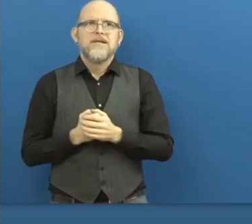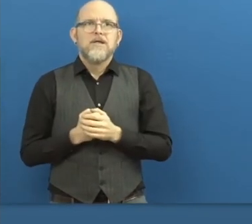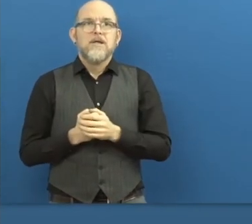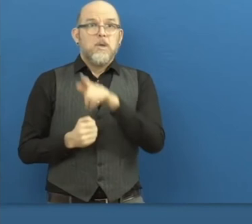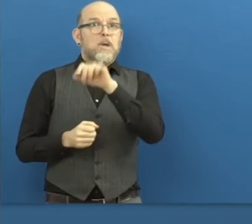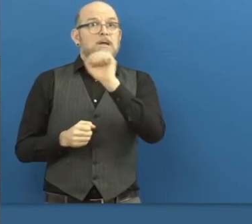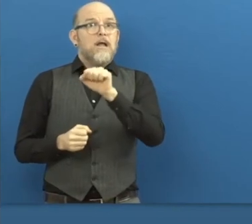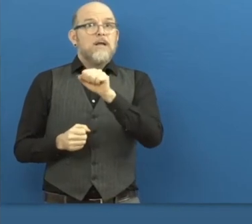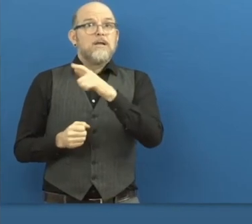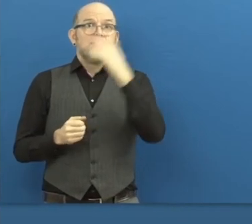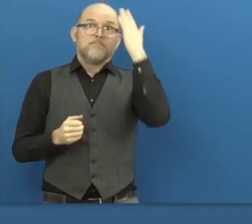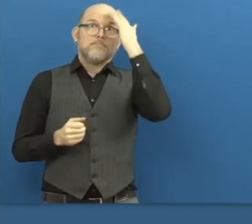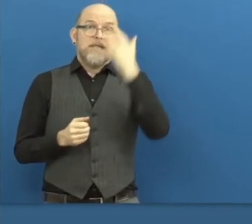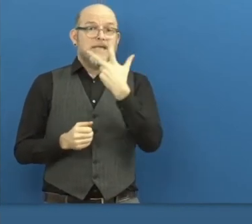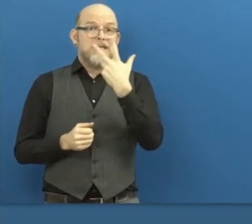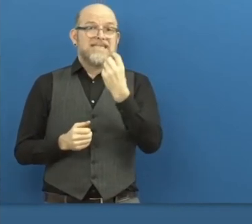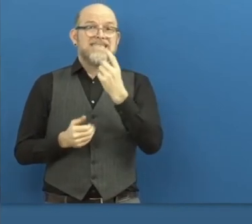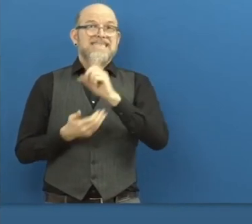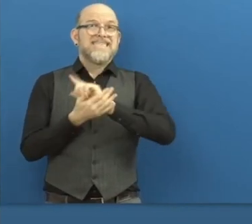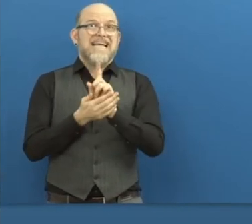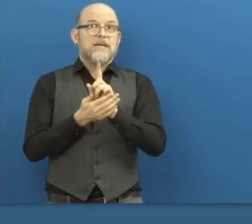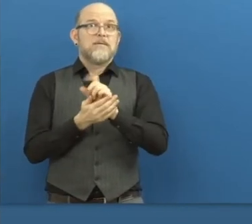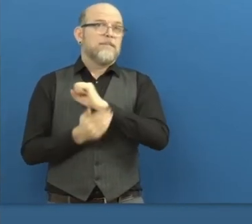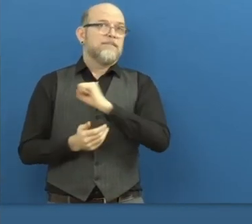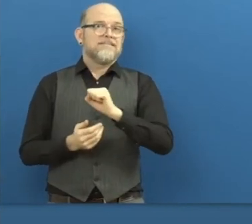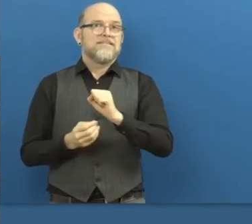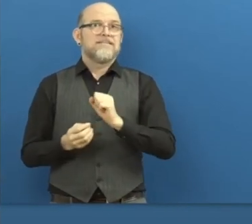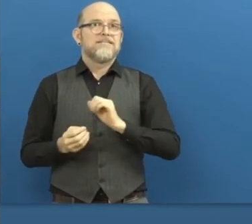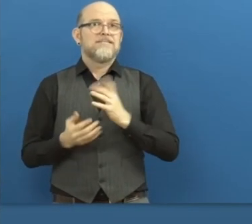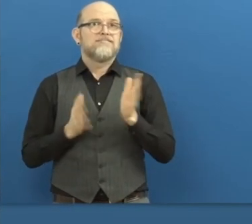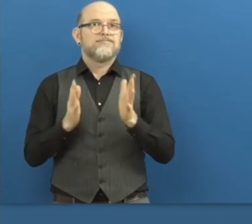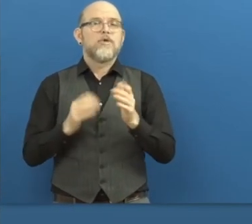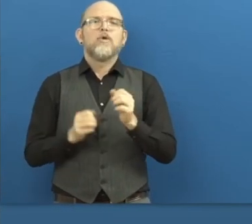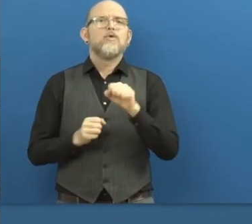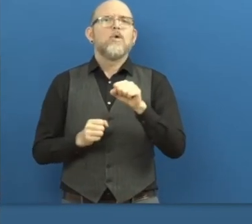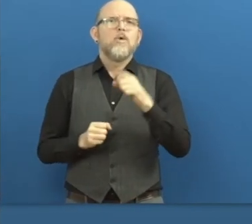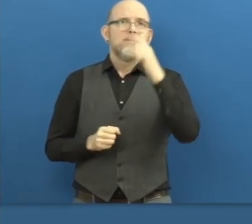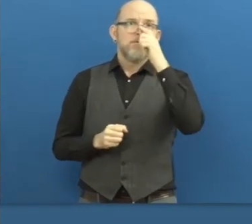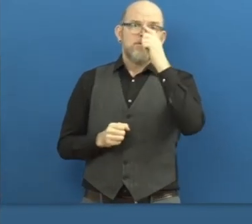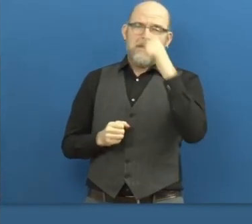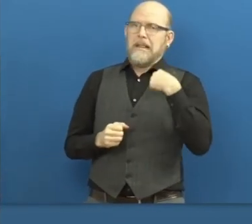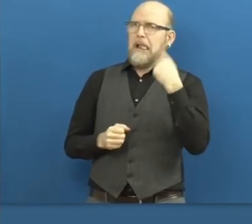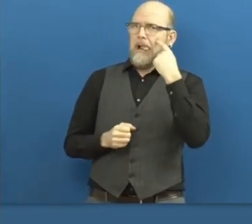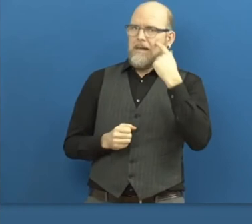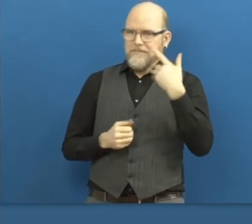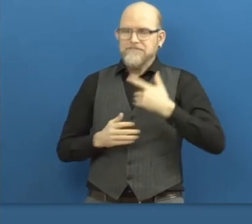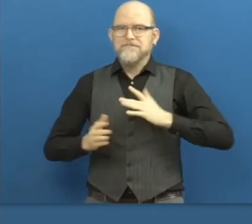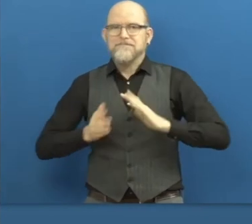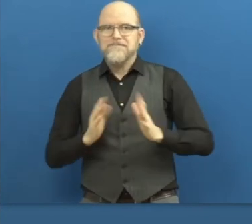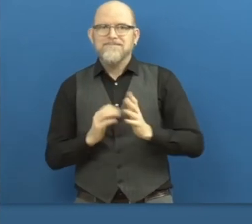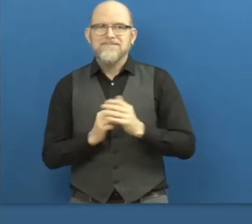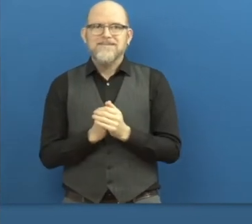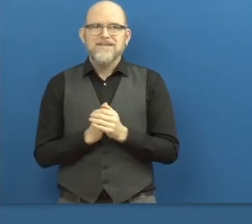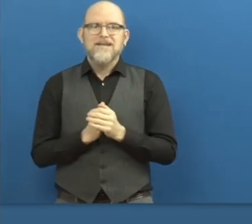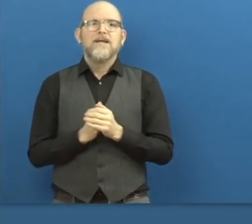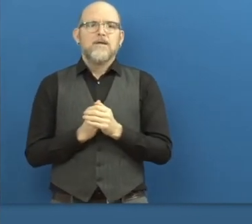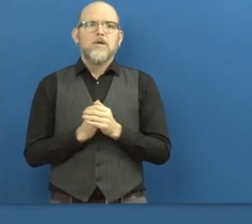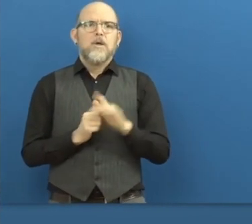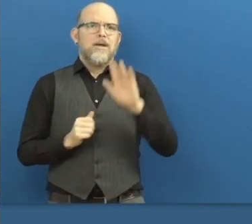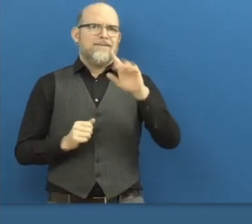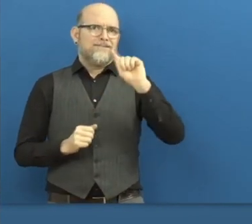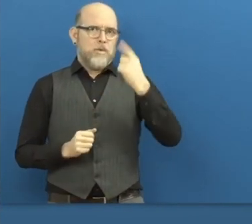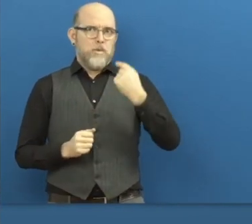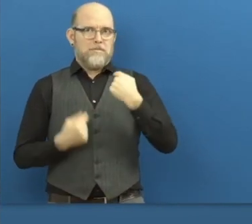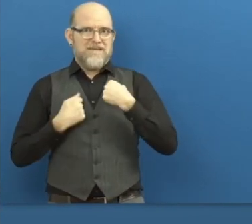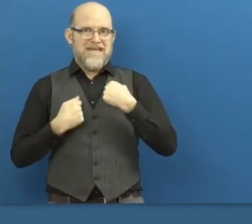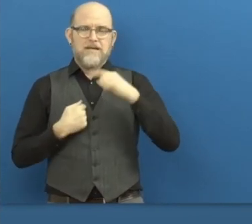Yeah, I can give it a try. So top priority for me is how do we bring on